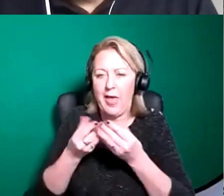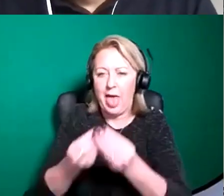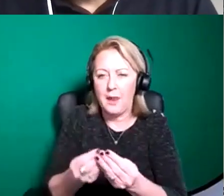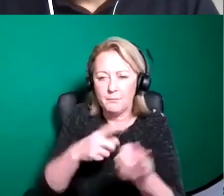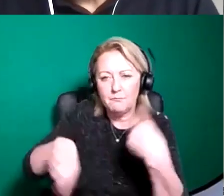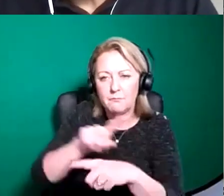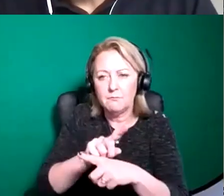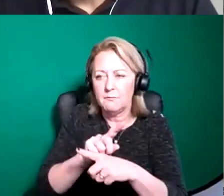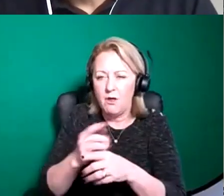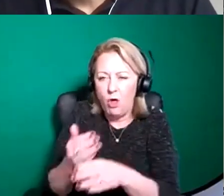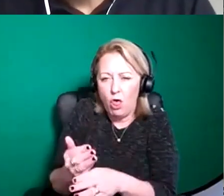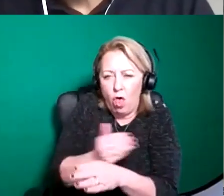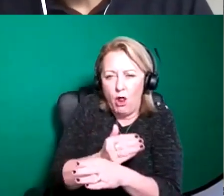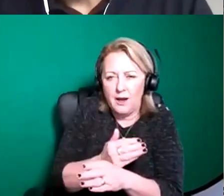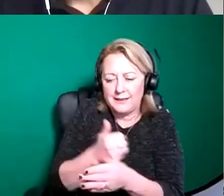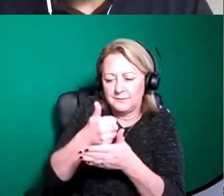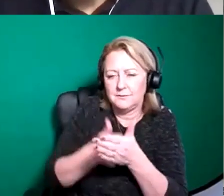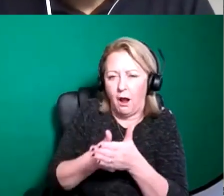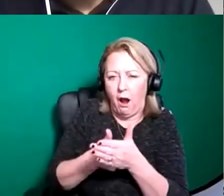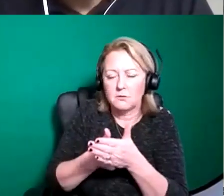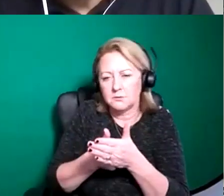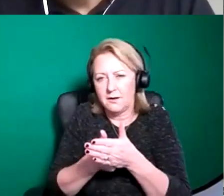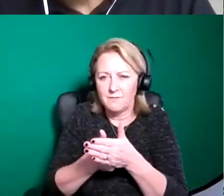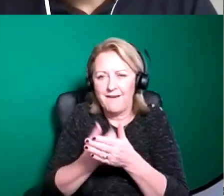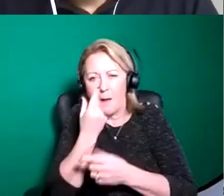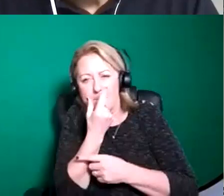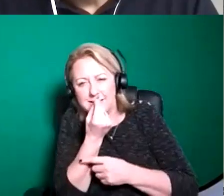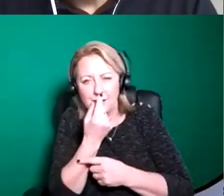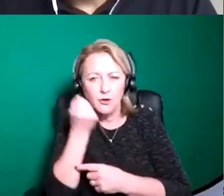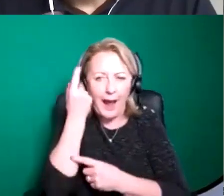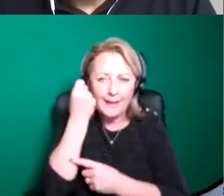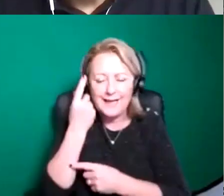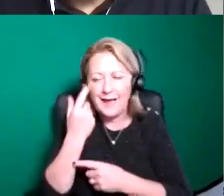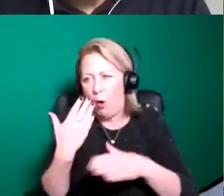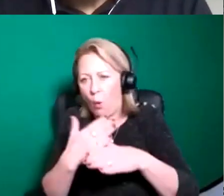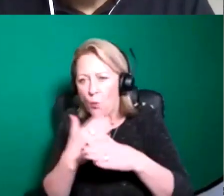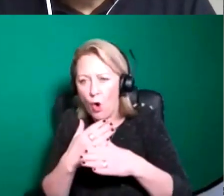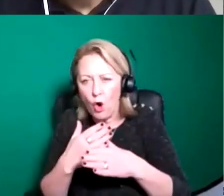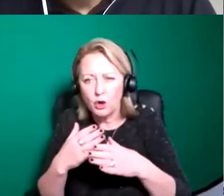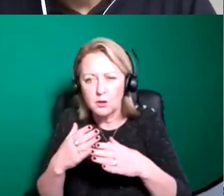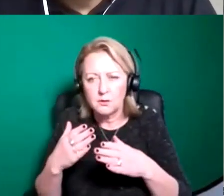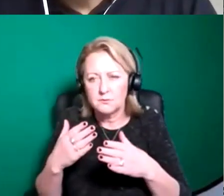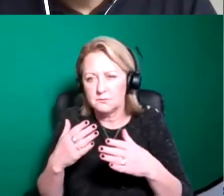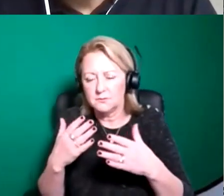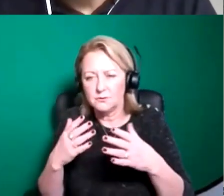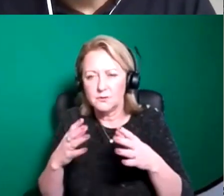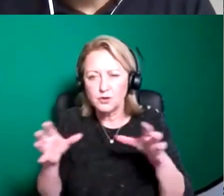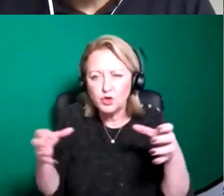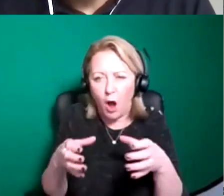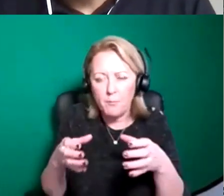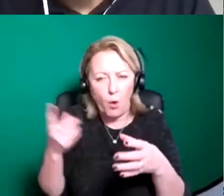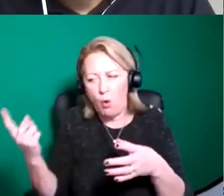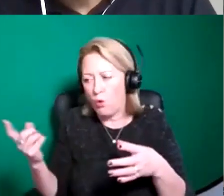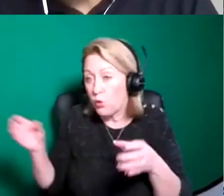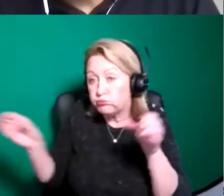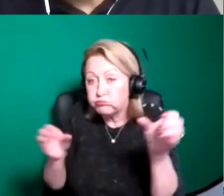support for you to be able to potentially kind of workshop your ideas and maybe bring in other kind of members of your creative team or other